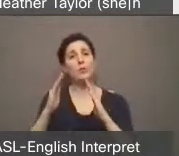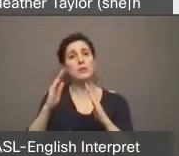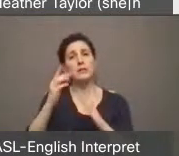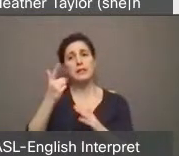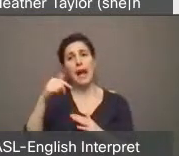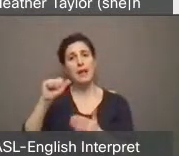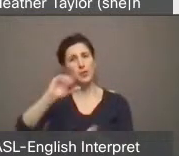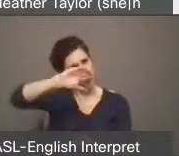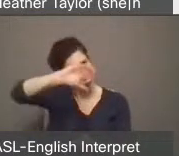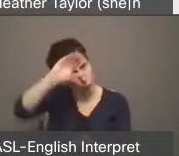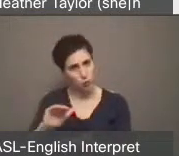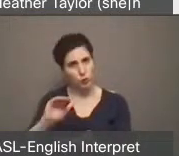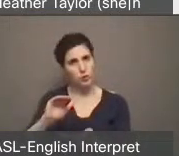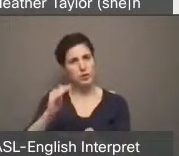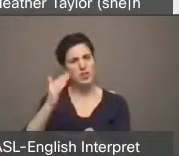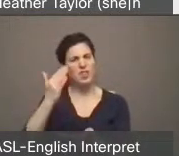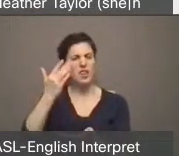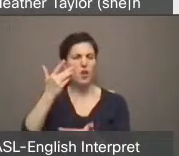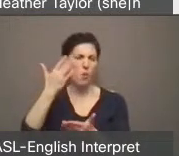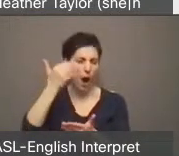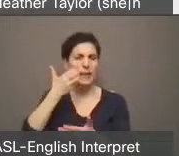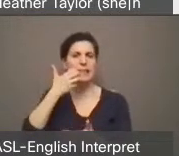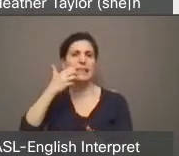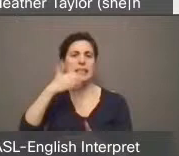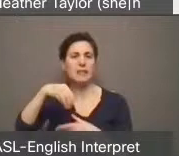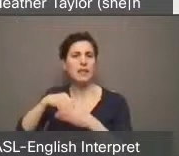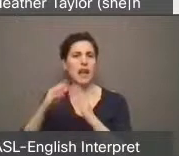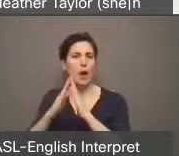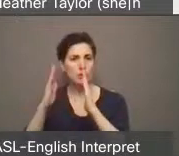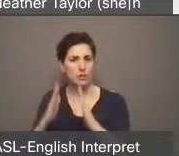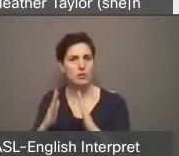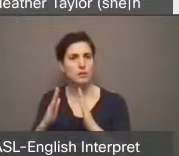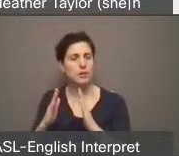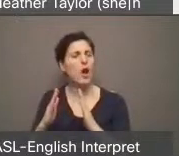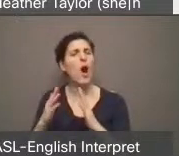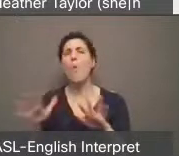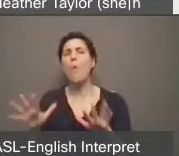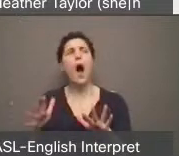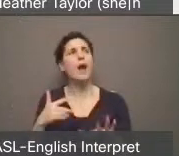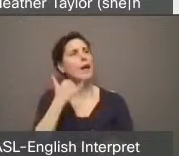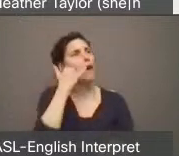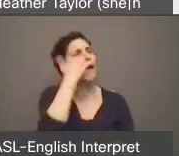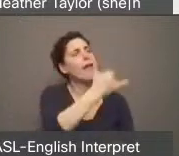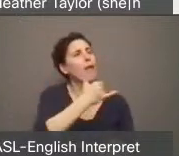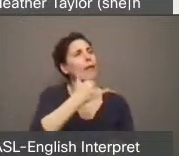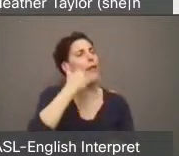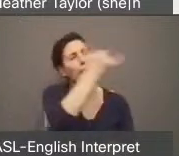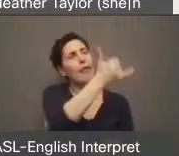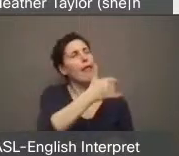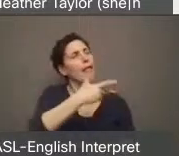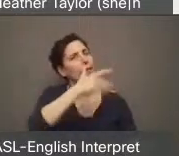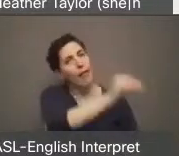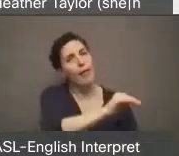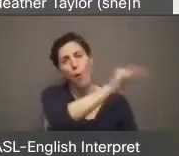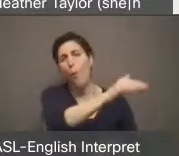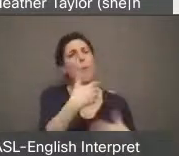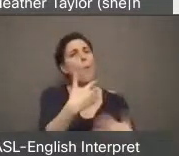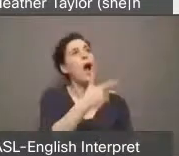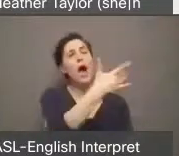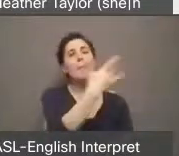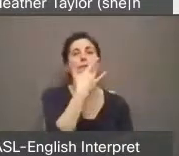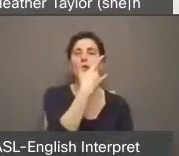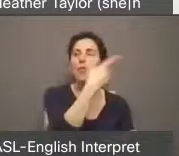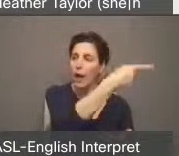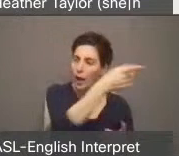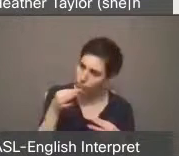heating in our residences. No lineups, no waiting for callbacks, just fact-based advice and support from start